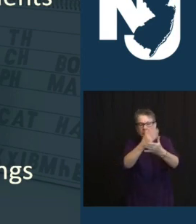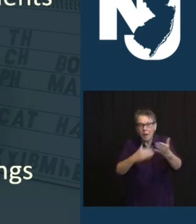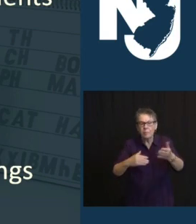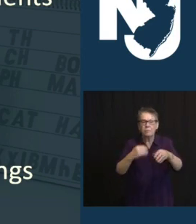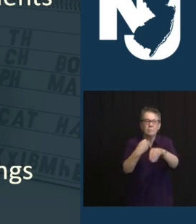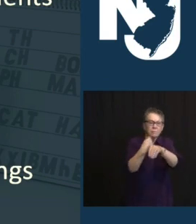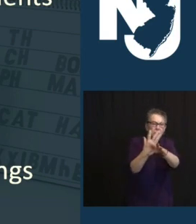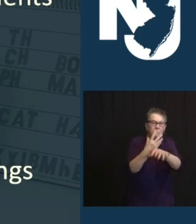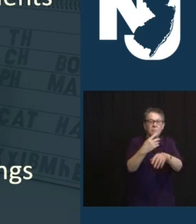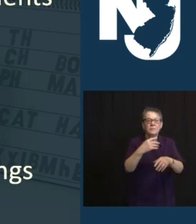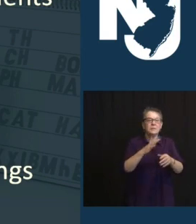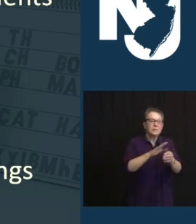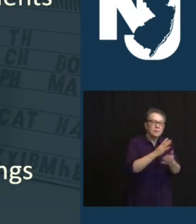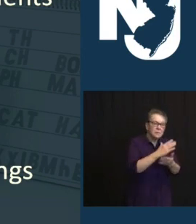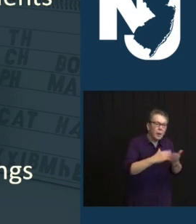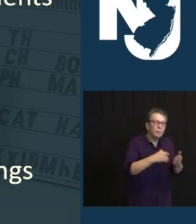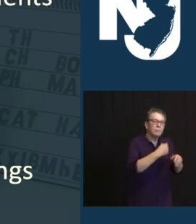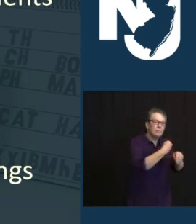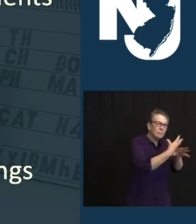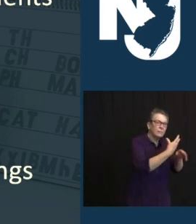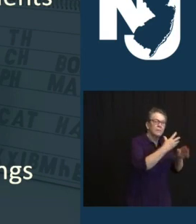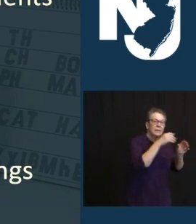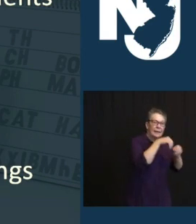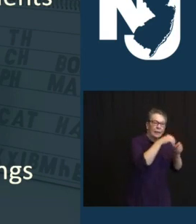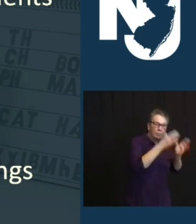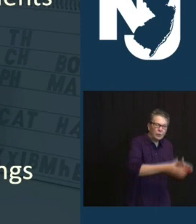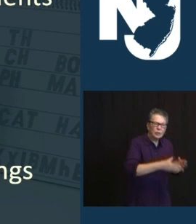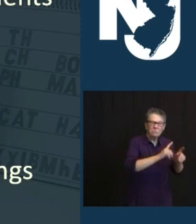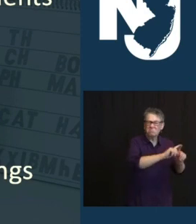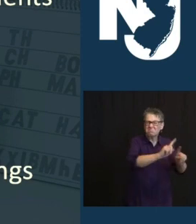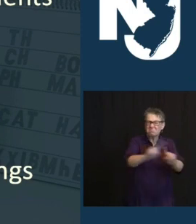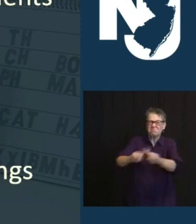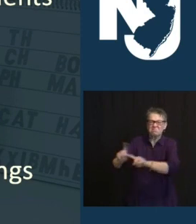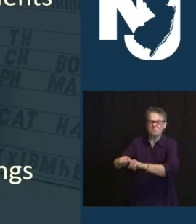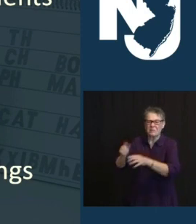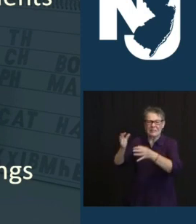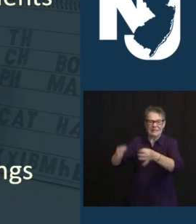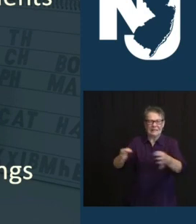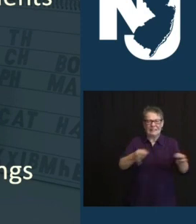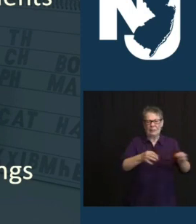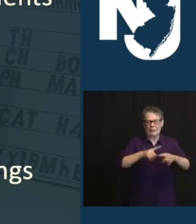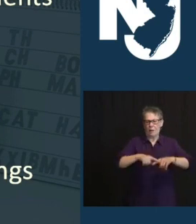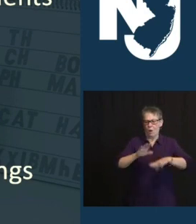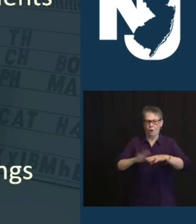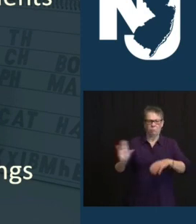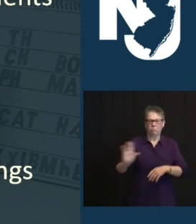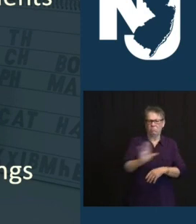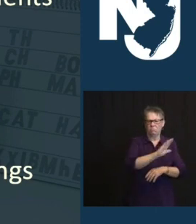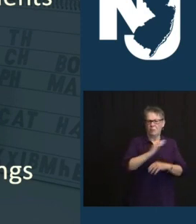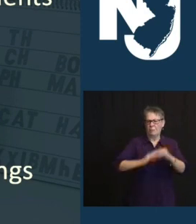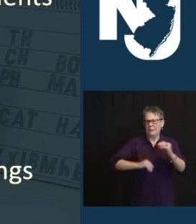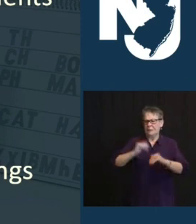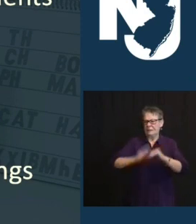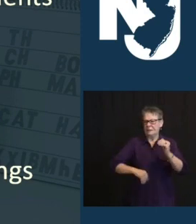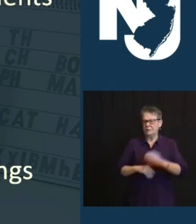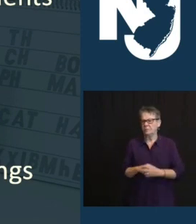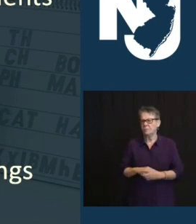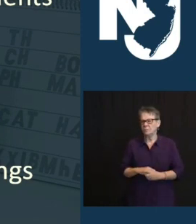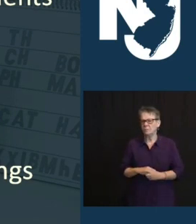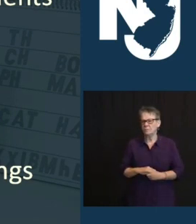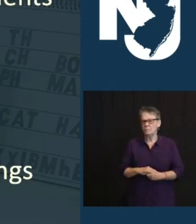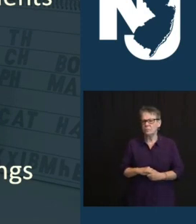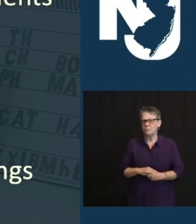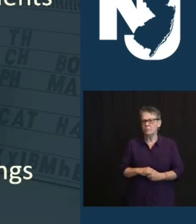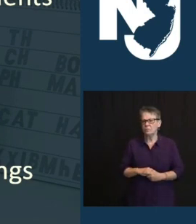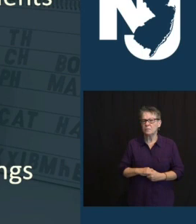STUDENTS IN TOTAL. IF YOU MAKE, JUST STOPPING HERE FOR SECOND, SO IF YOU ADD UP ALL OF THAT, WHAT PERCENTAGE OF OUR